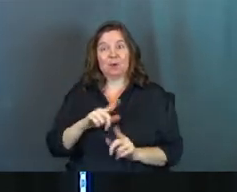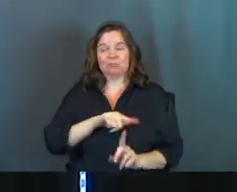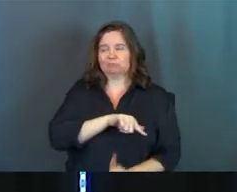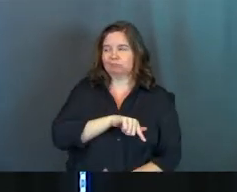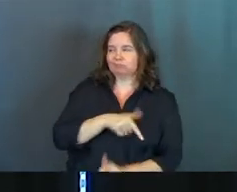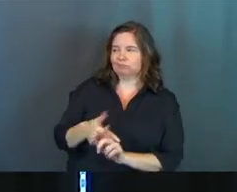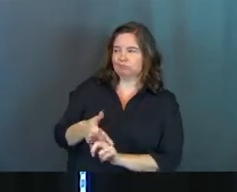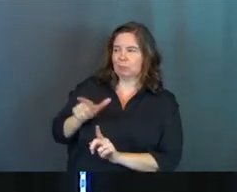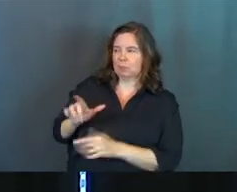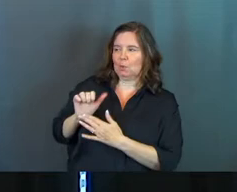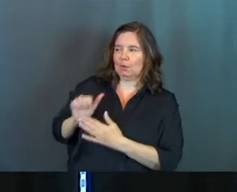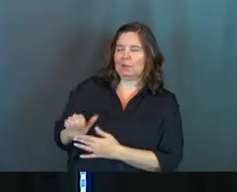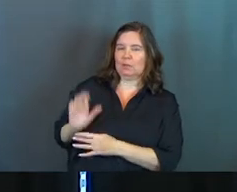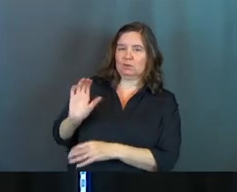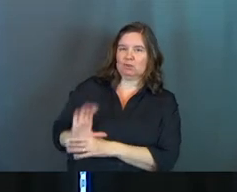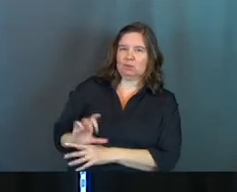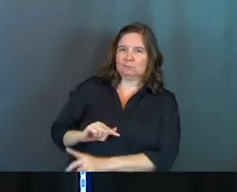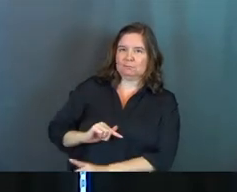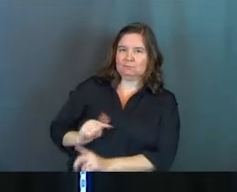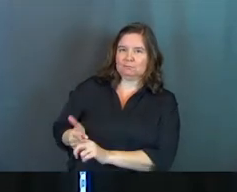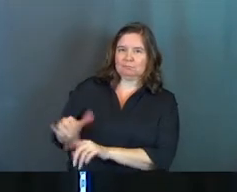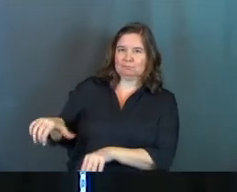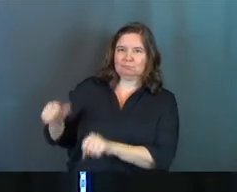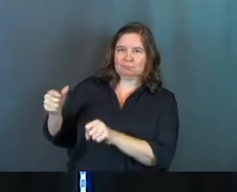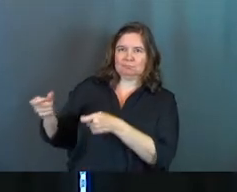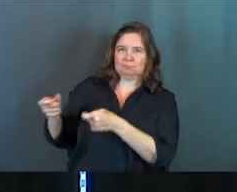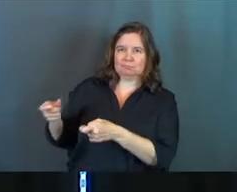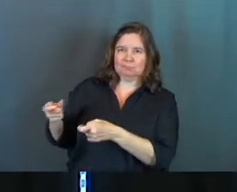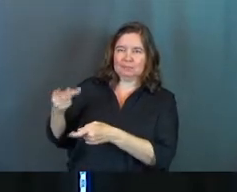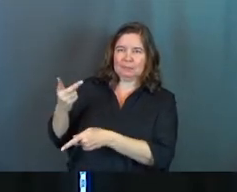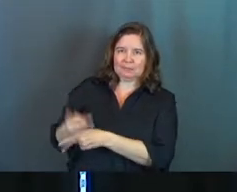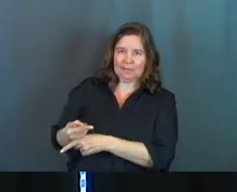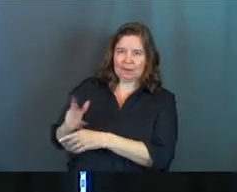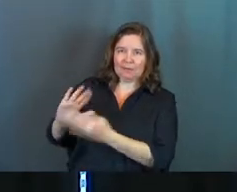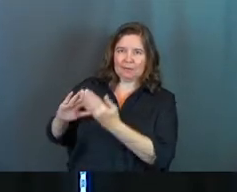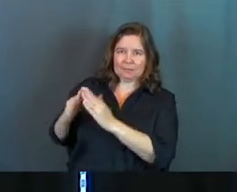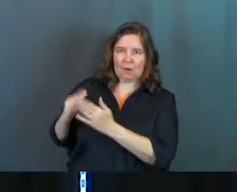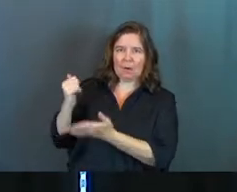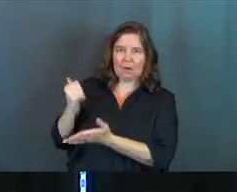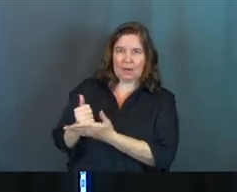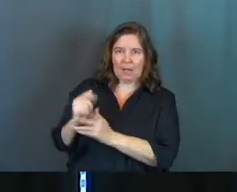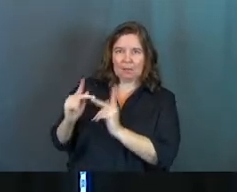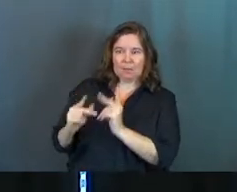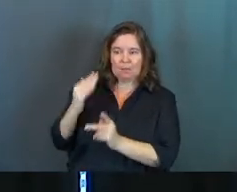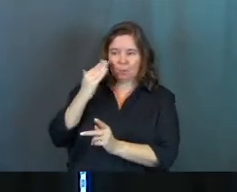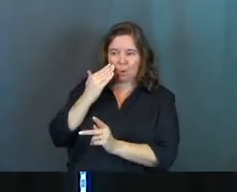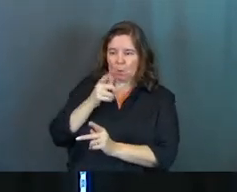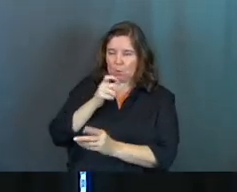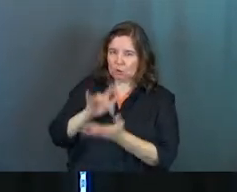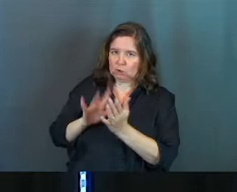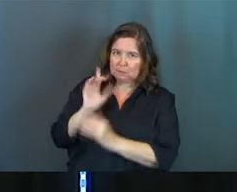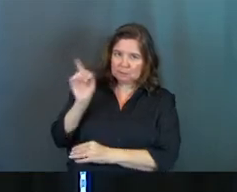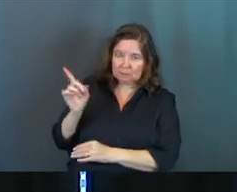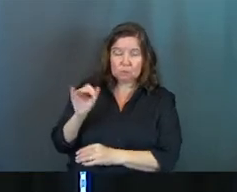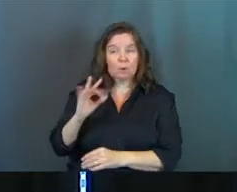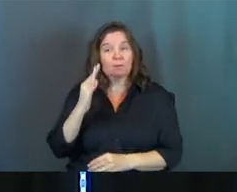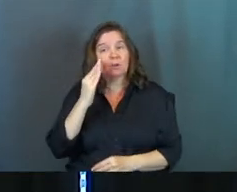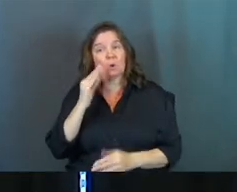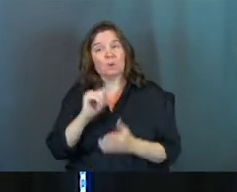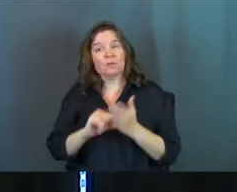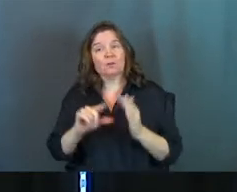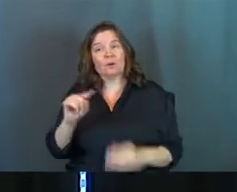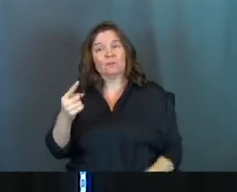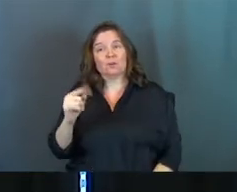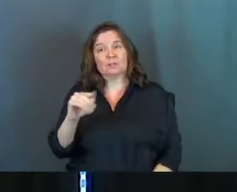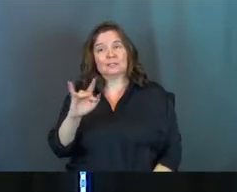You're going to lead the church here in Ephesus. You're to take care of this town and help these people know Jesus. So if you know the verse in